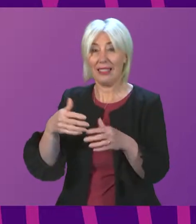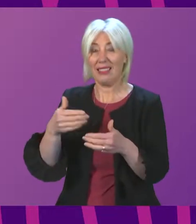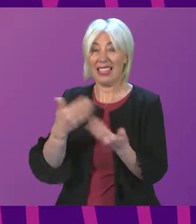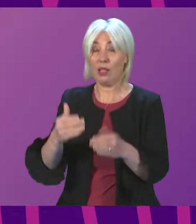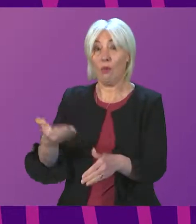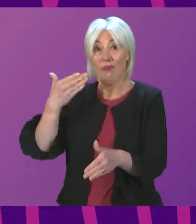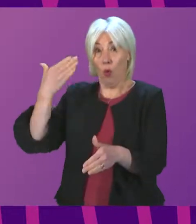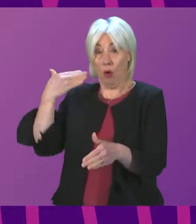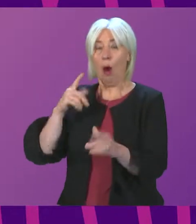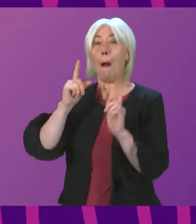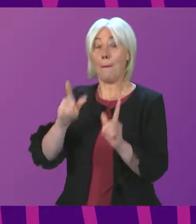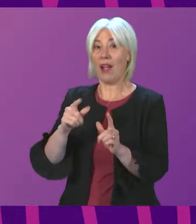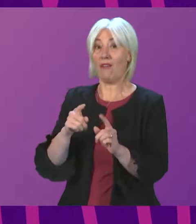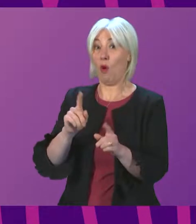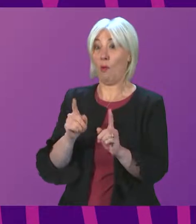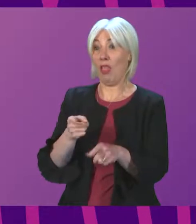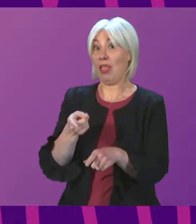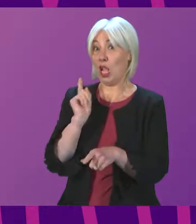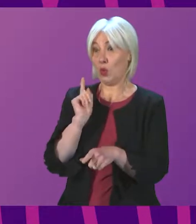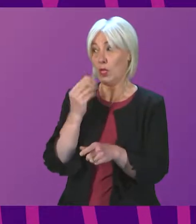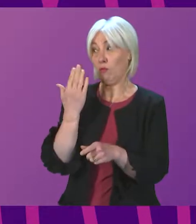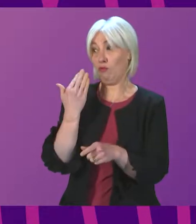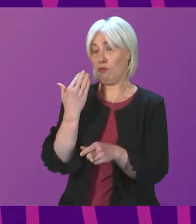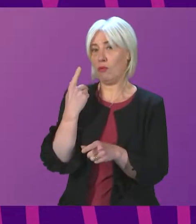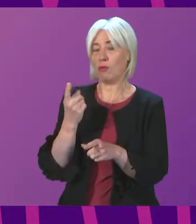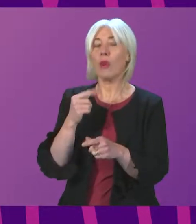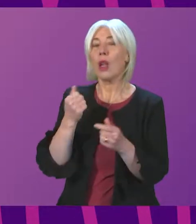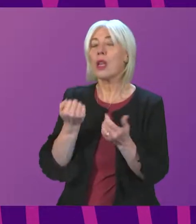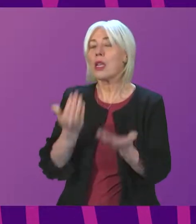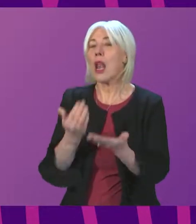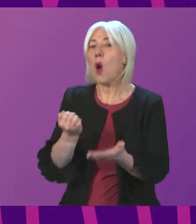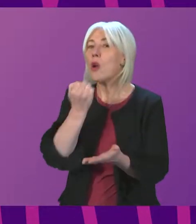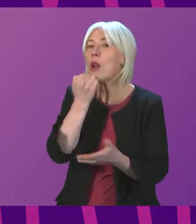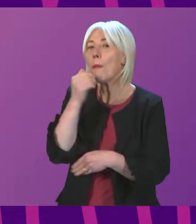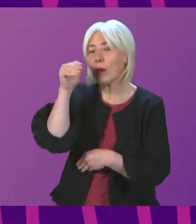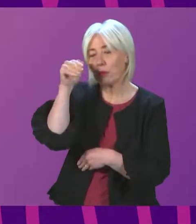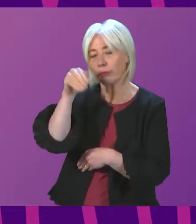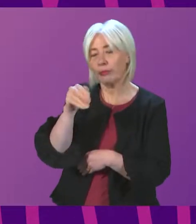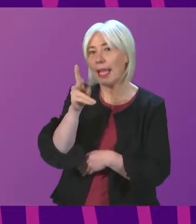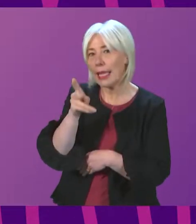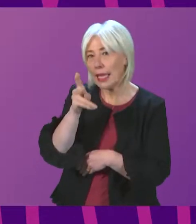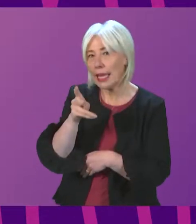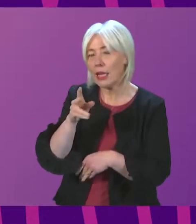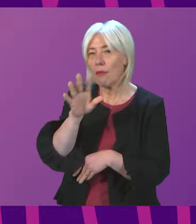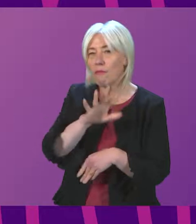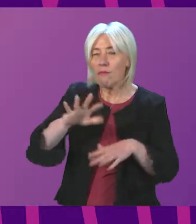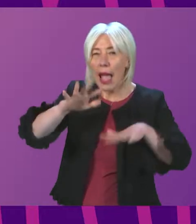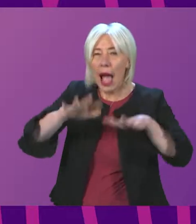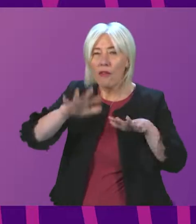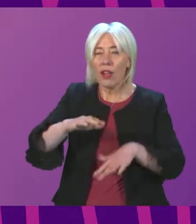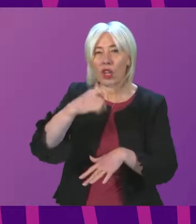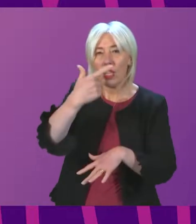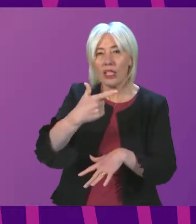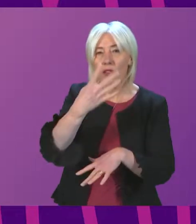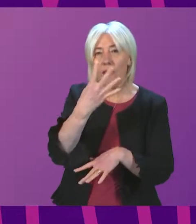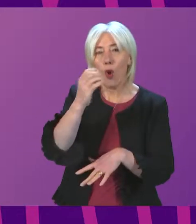By contrast, over the past week, the most recent week, reported case numbers have declined again from an average of 7